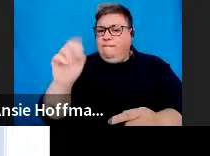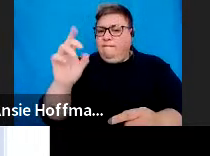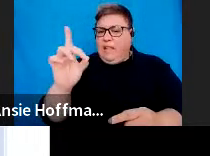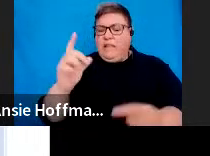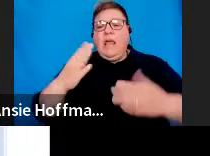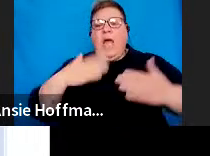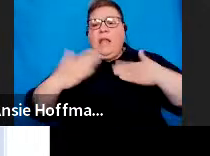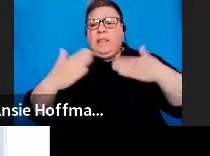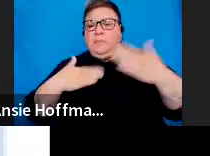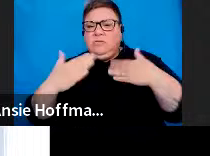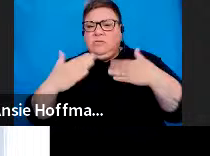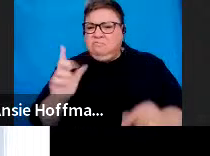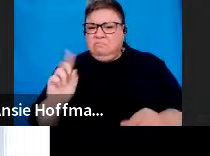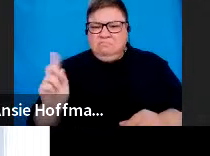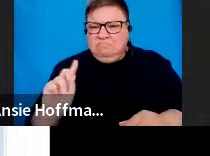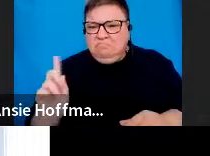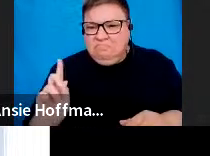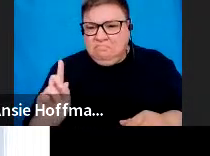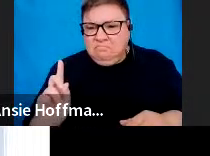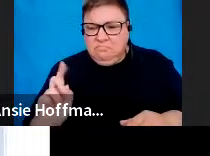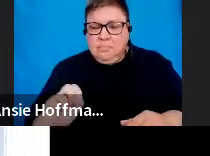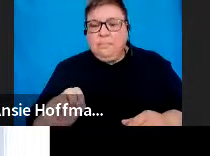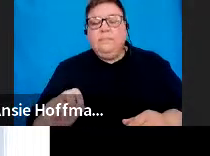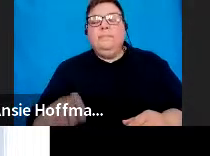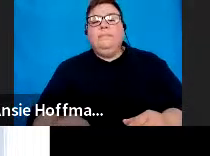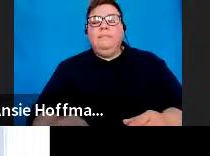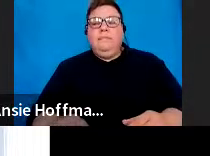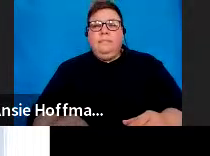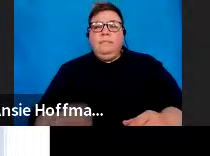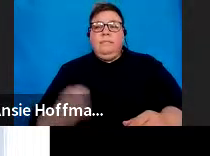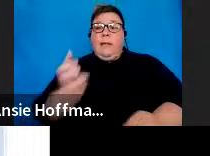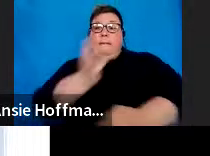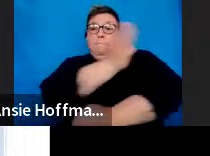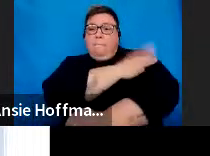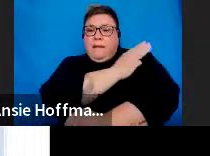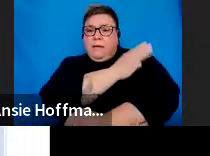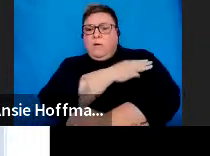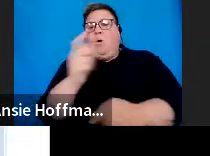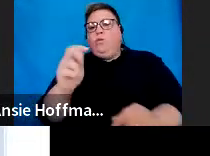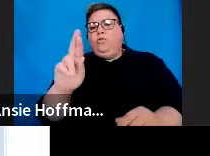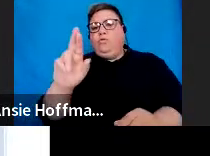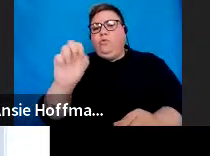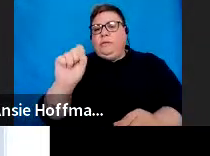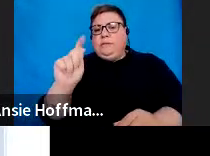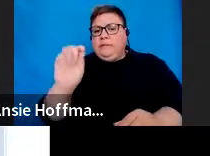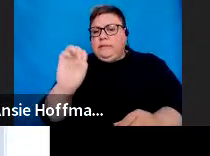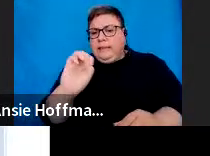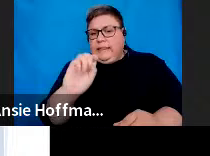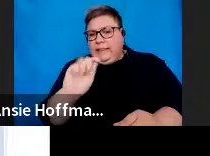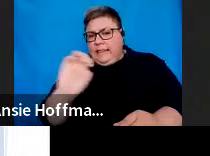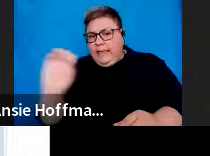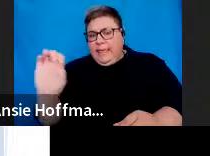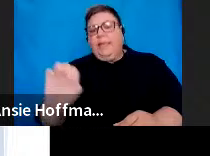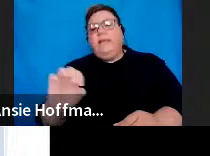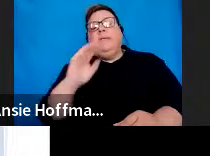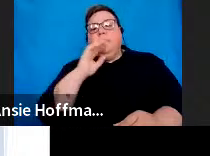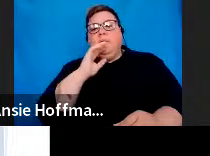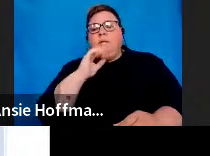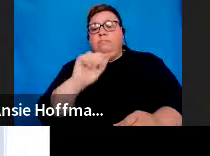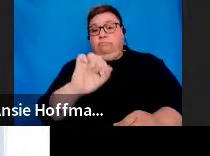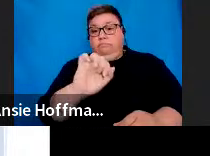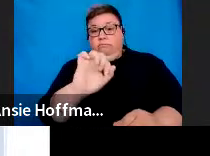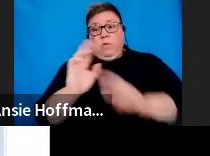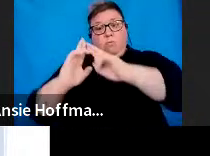It means the fund or the fund administrator or manager, trustee, or similar person with the primary administrative responsibilities